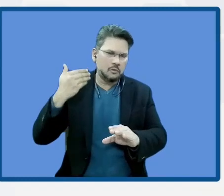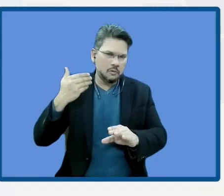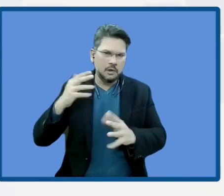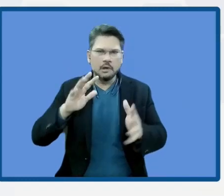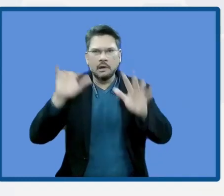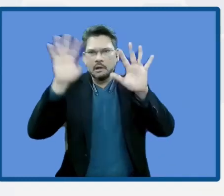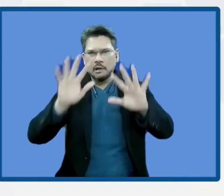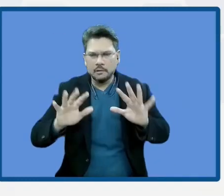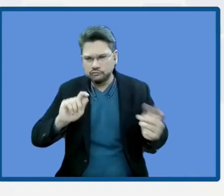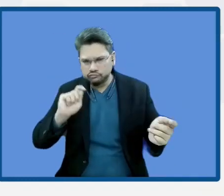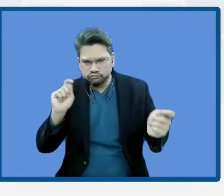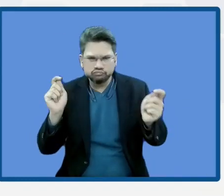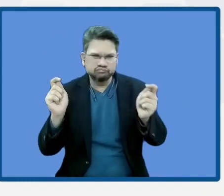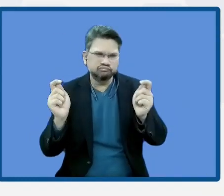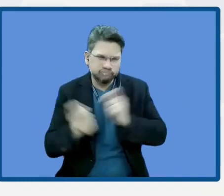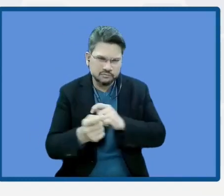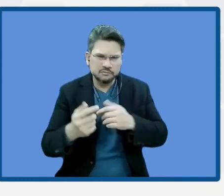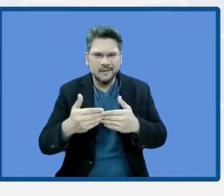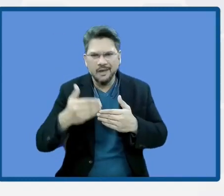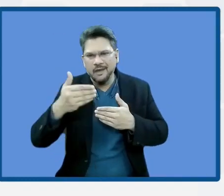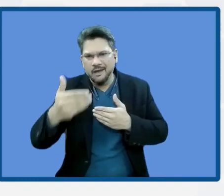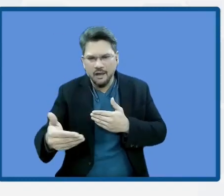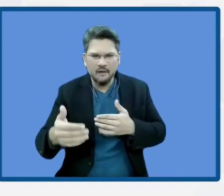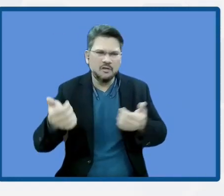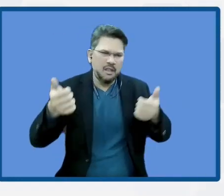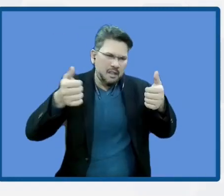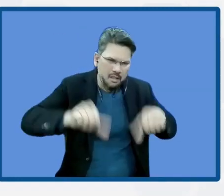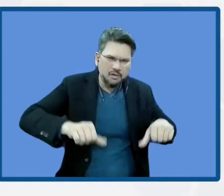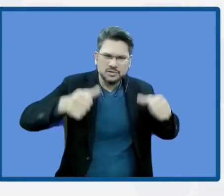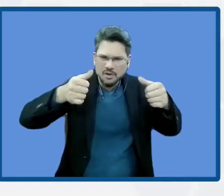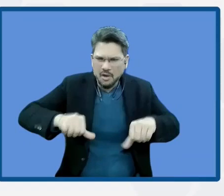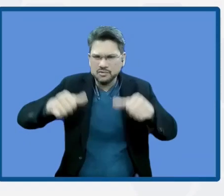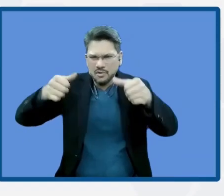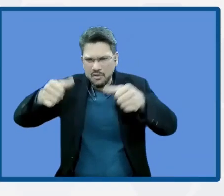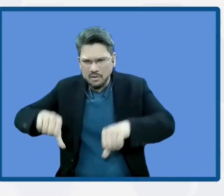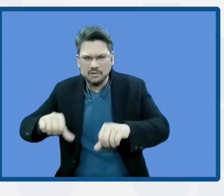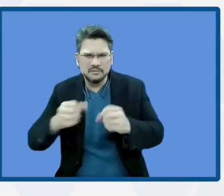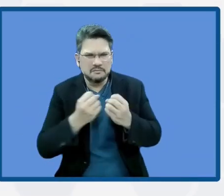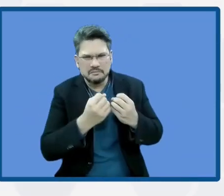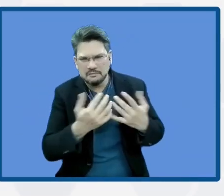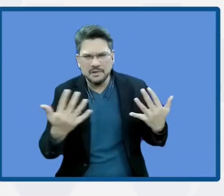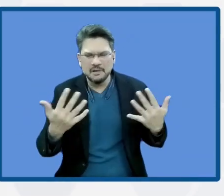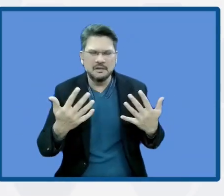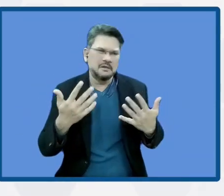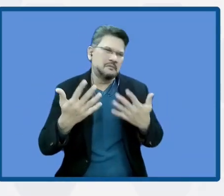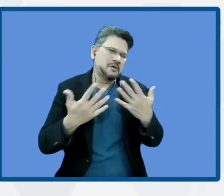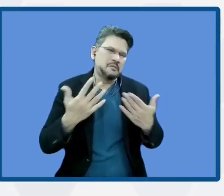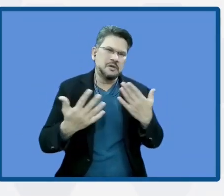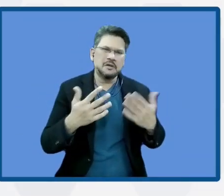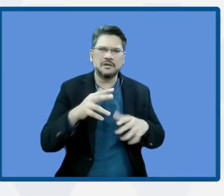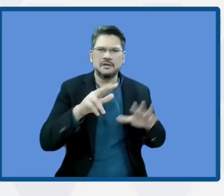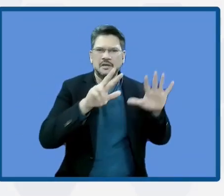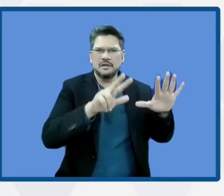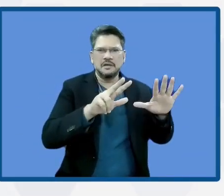could be $800 billion per year if we do nothing.